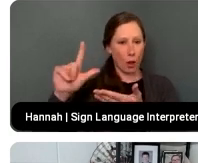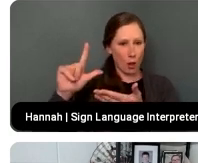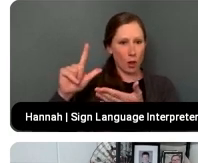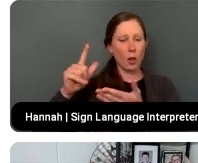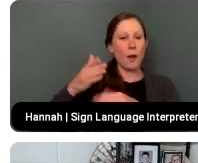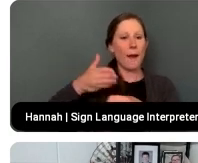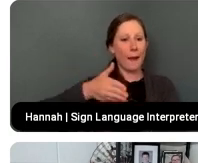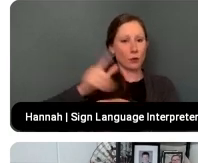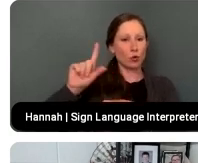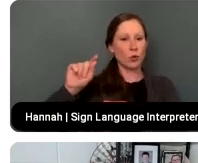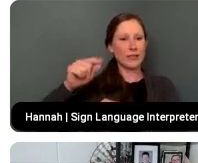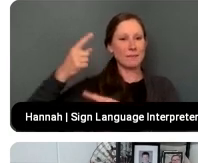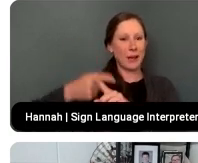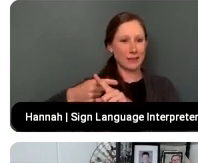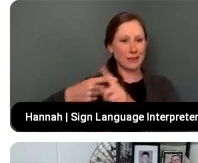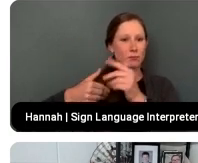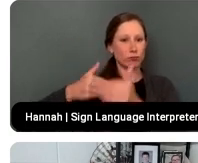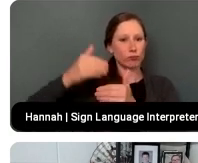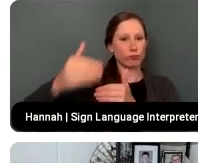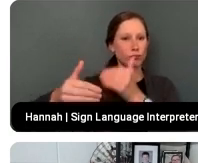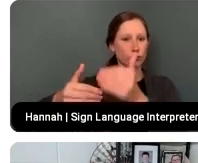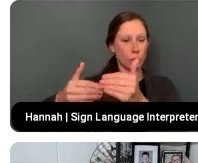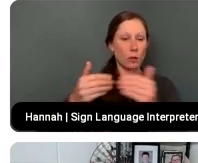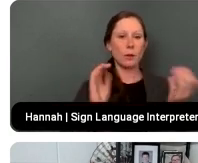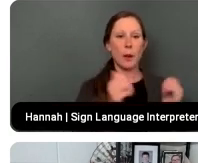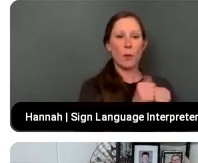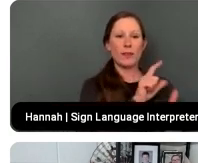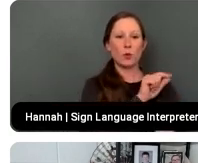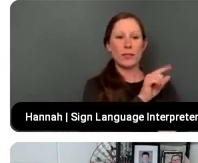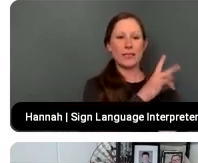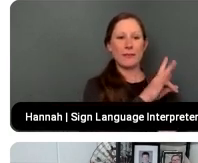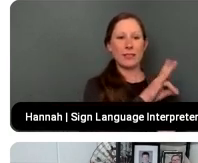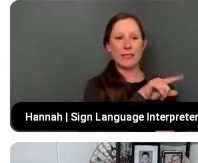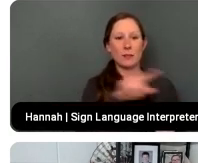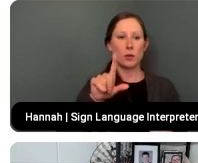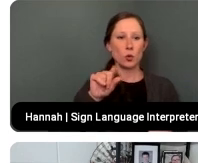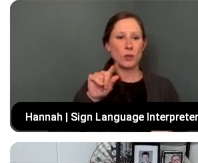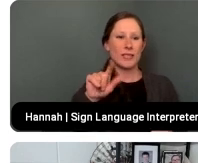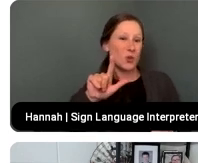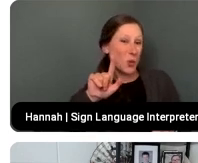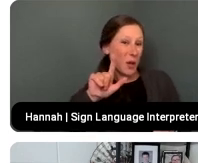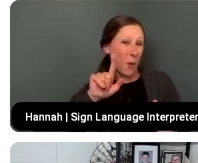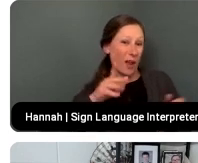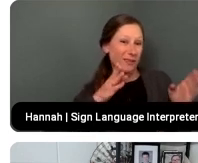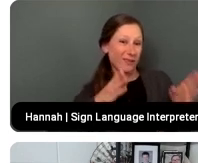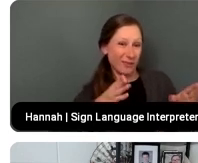brethren that had gone in the, you know, 2017 to 2021 vintages.